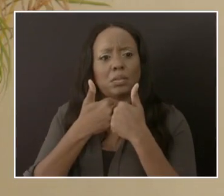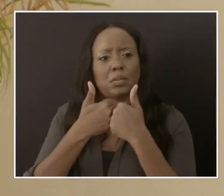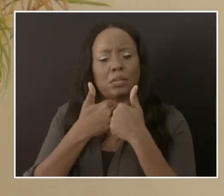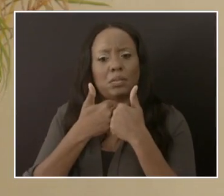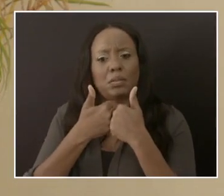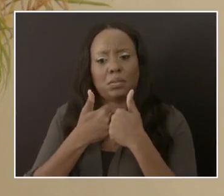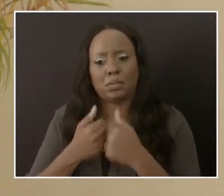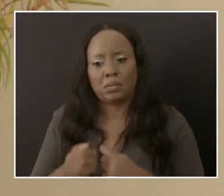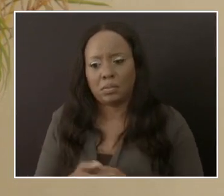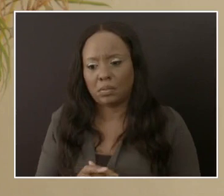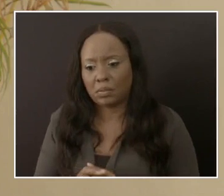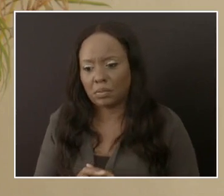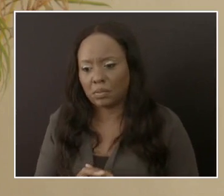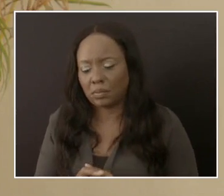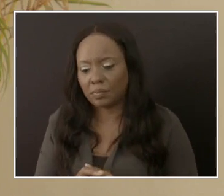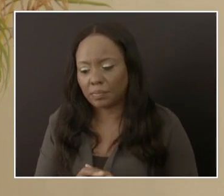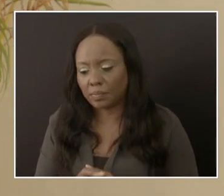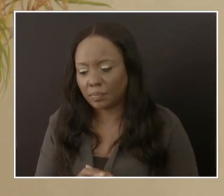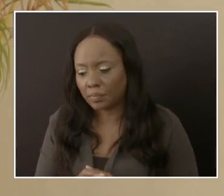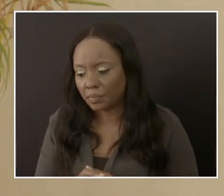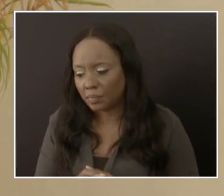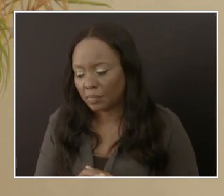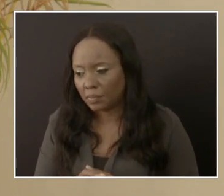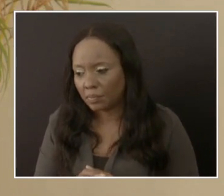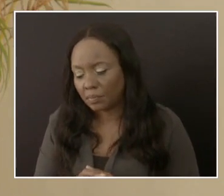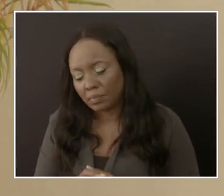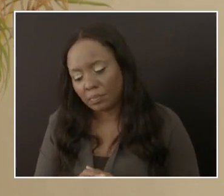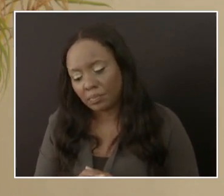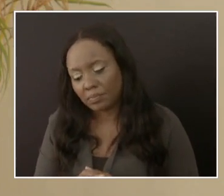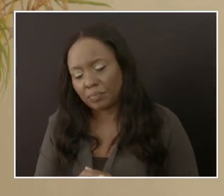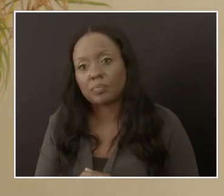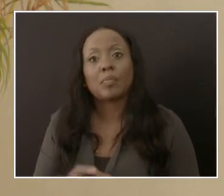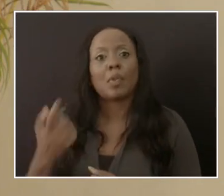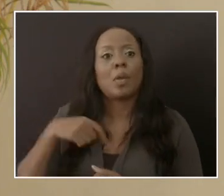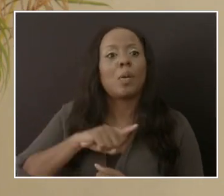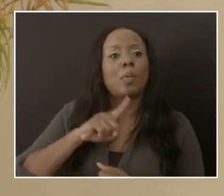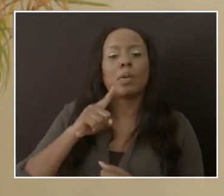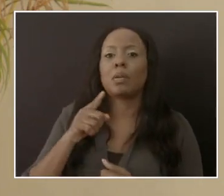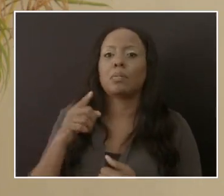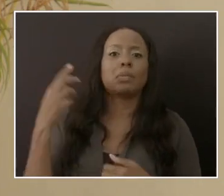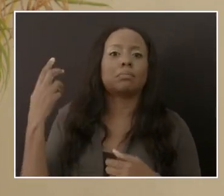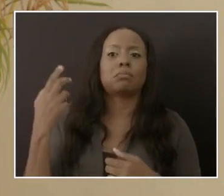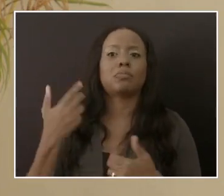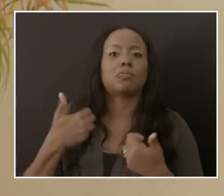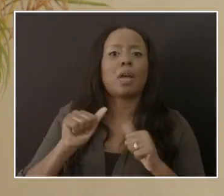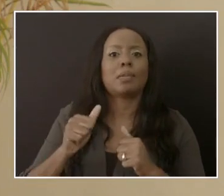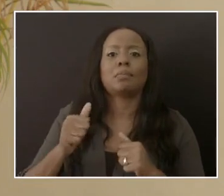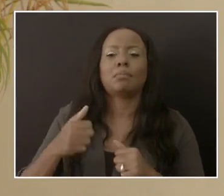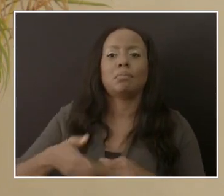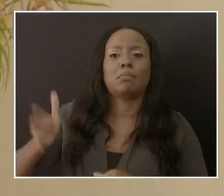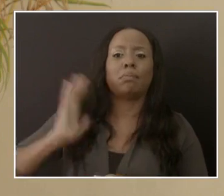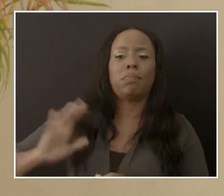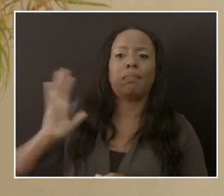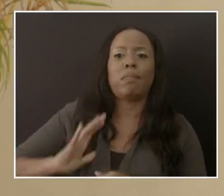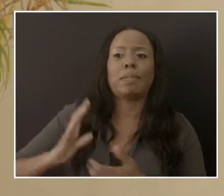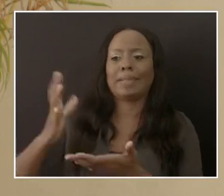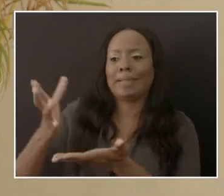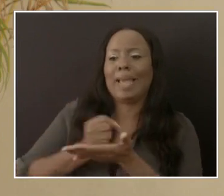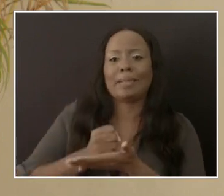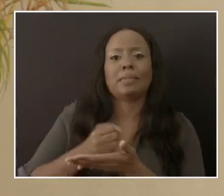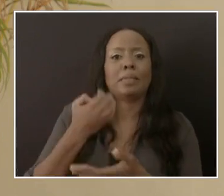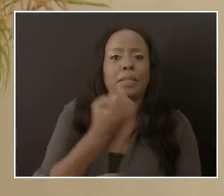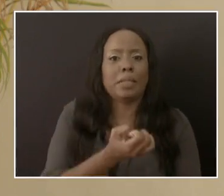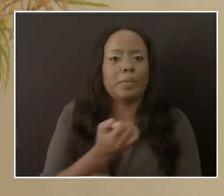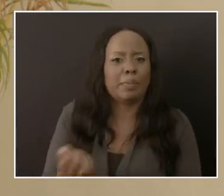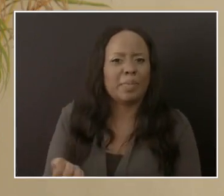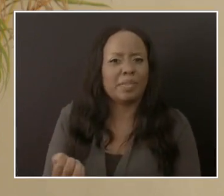know, the issues of procurement in terms of sourcing materials for testing, and what we have done since we had issues in